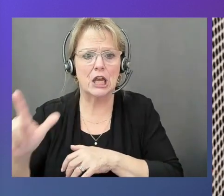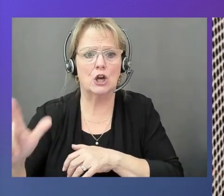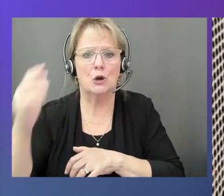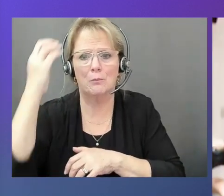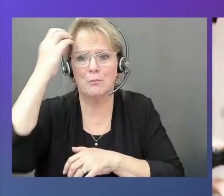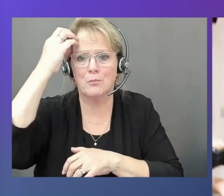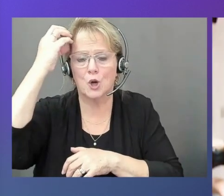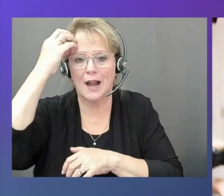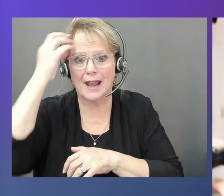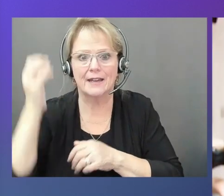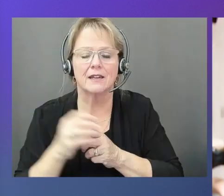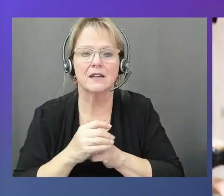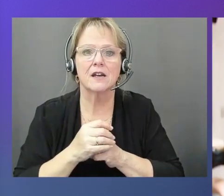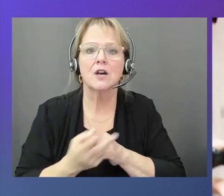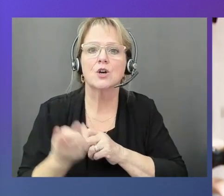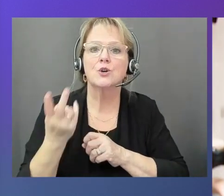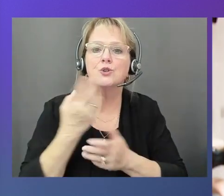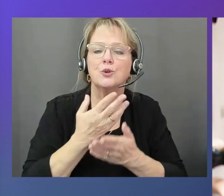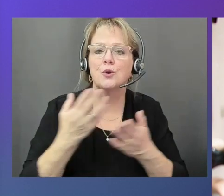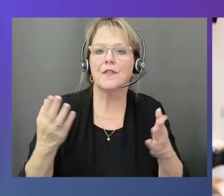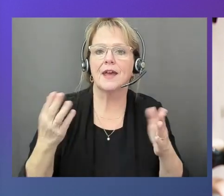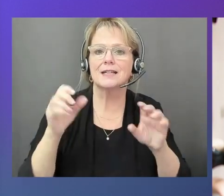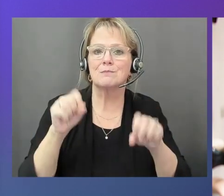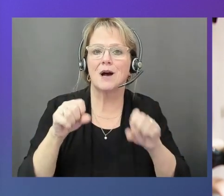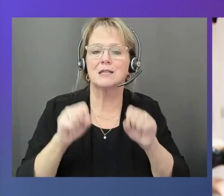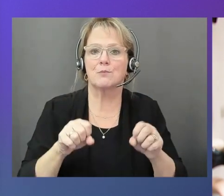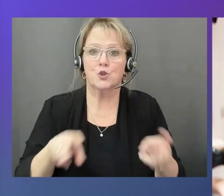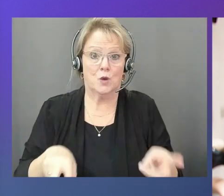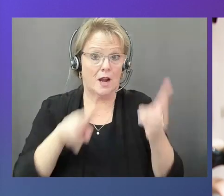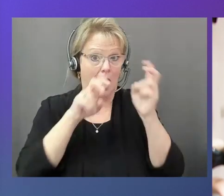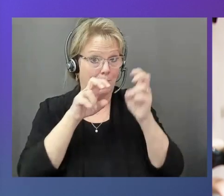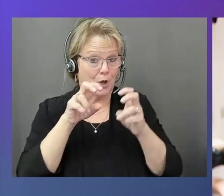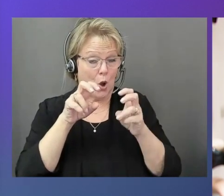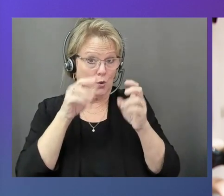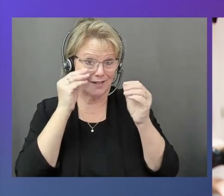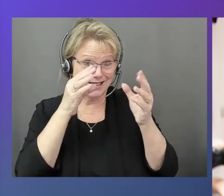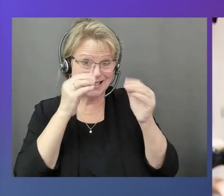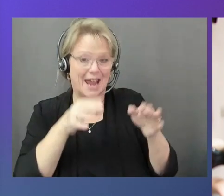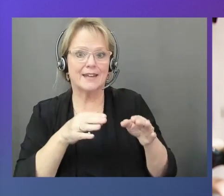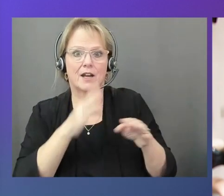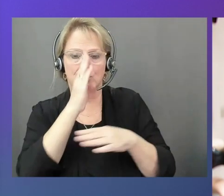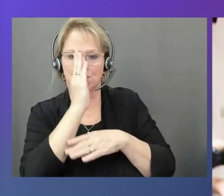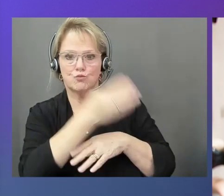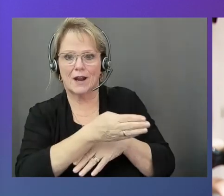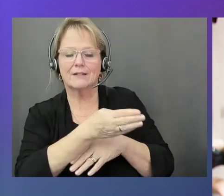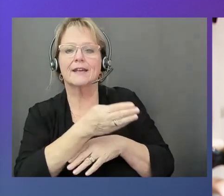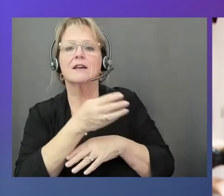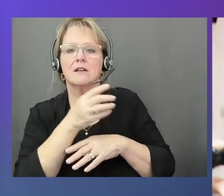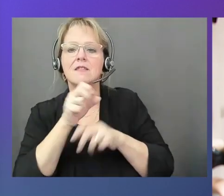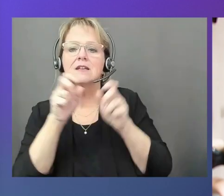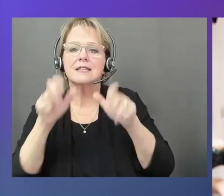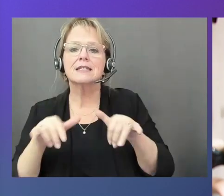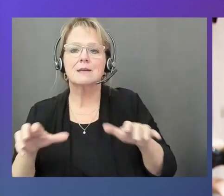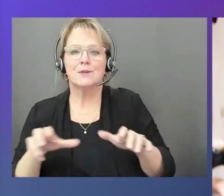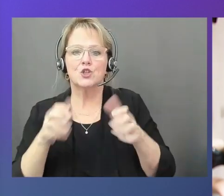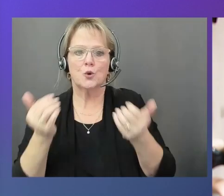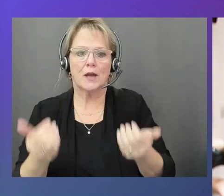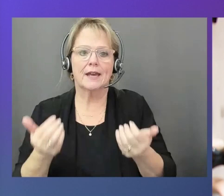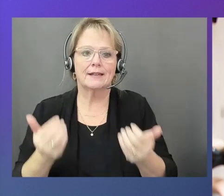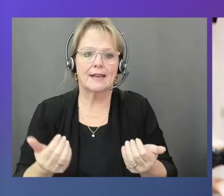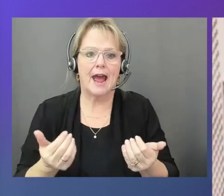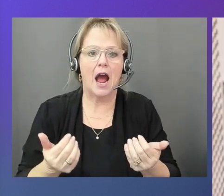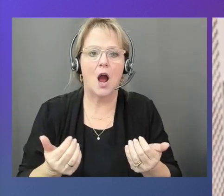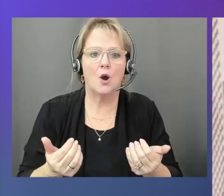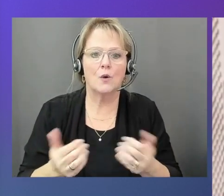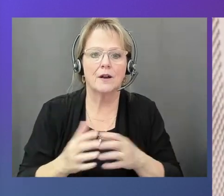Yeah, so you have two things you could do. Either you can upload the data straight to AWS. That is what that system is doing now when it's swirling. Data is actually being